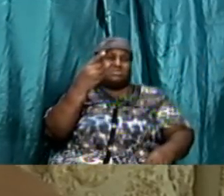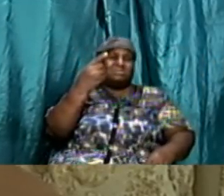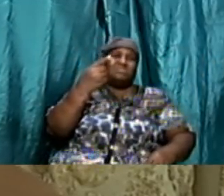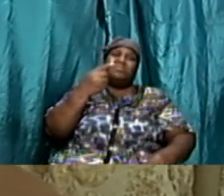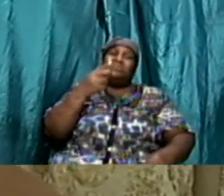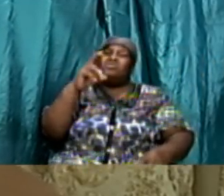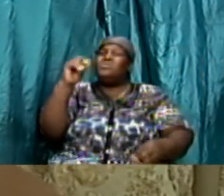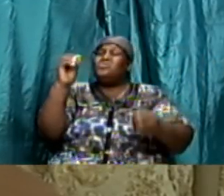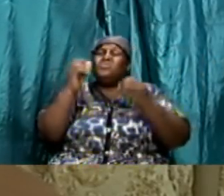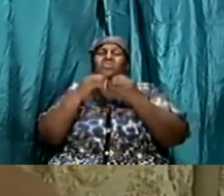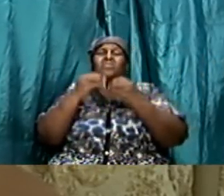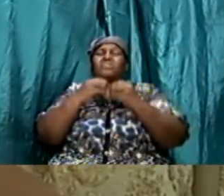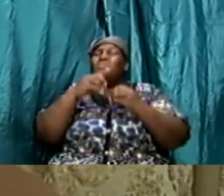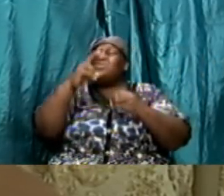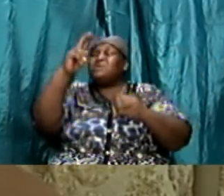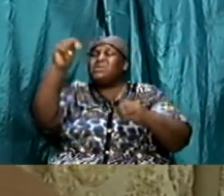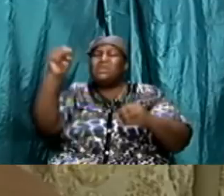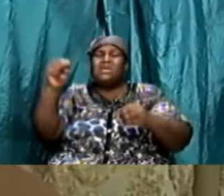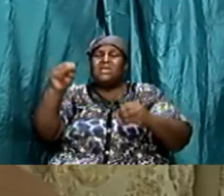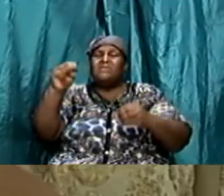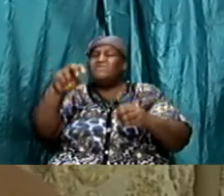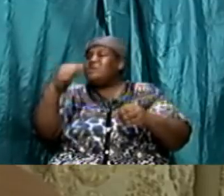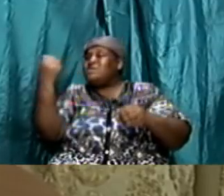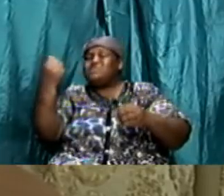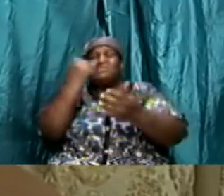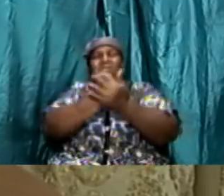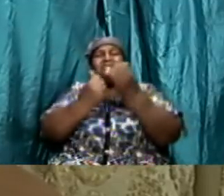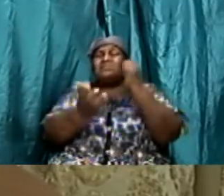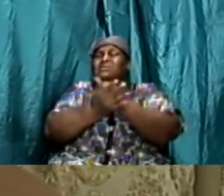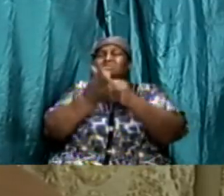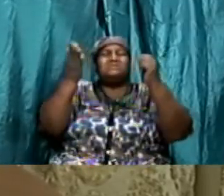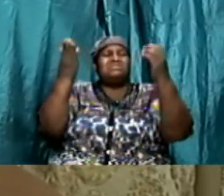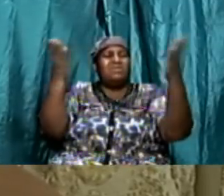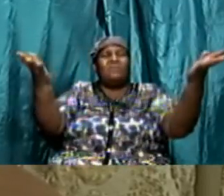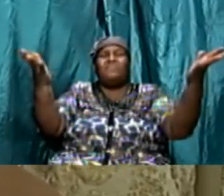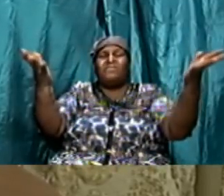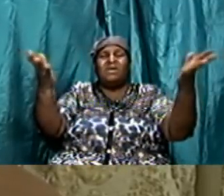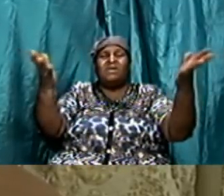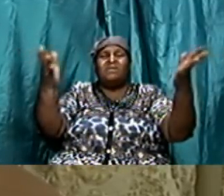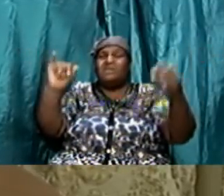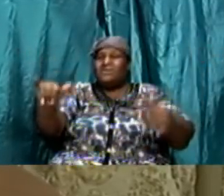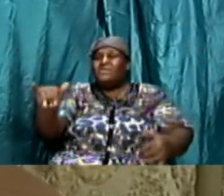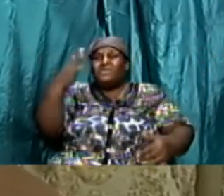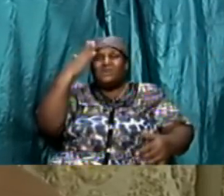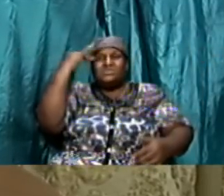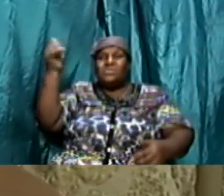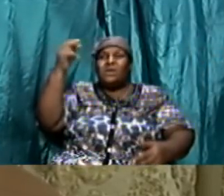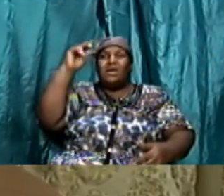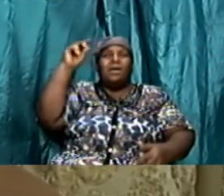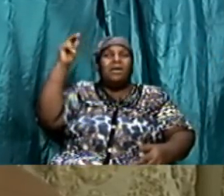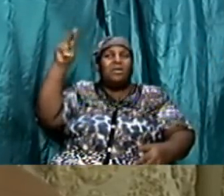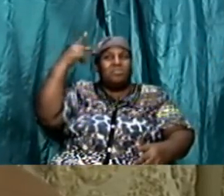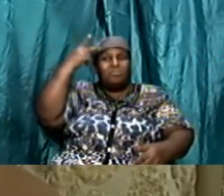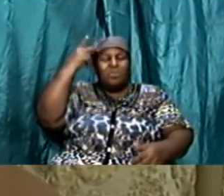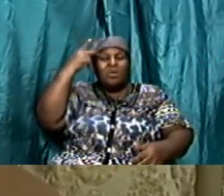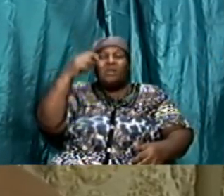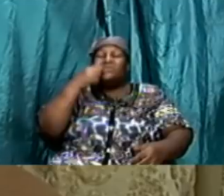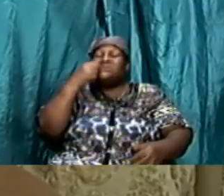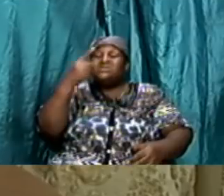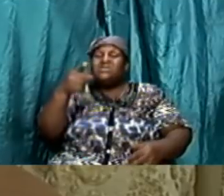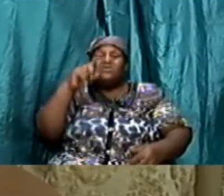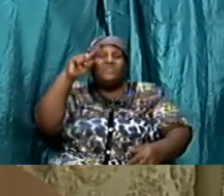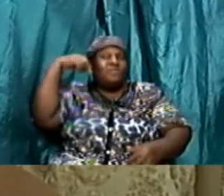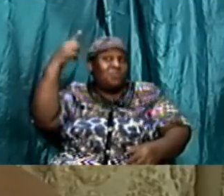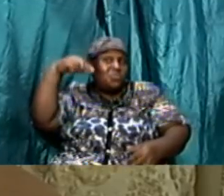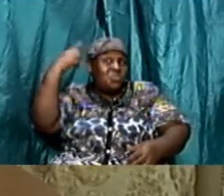there is no more need for another sacrifice that is why Paul had to say you are foolish because you are trying to do something that God has already